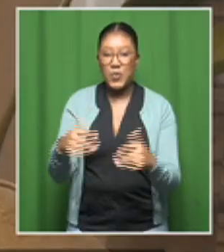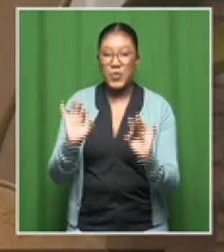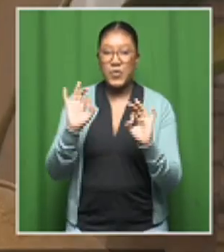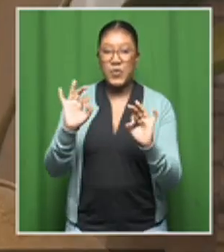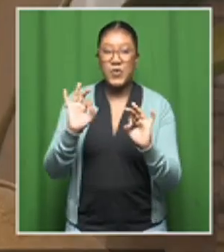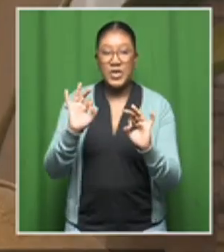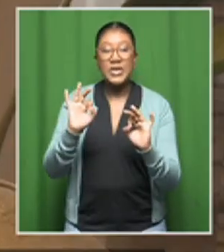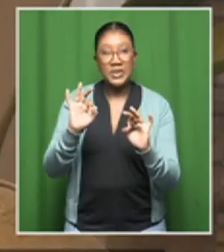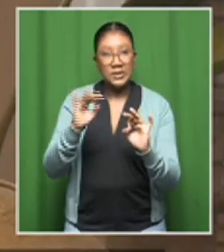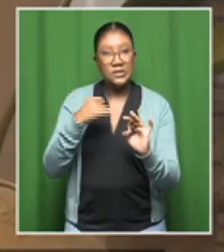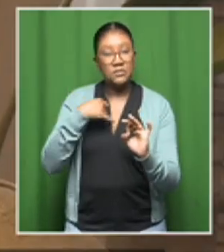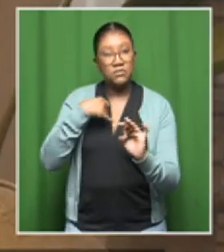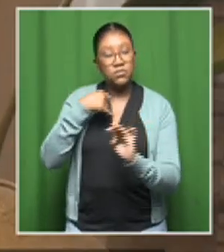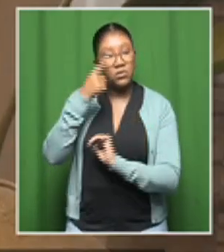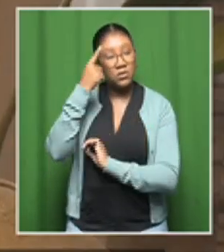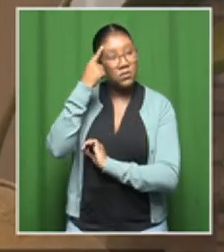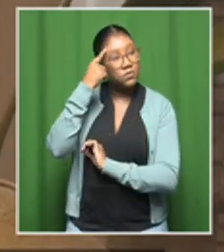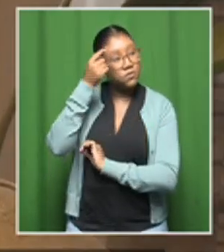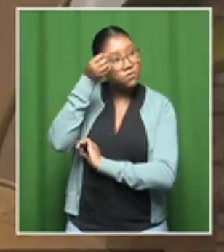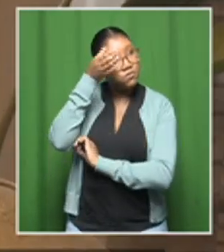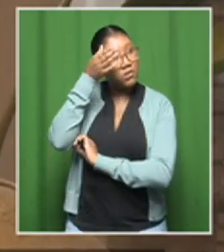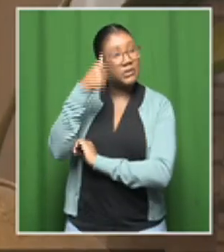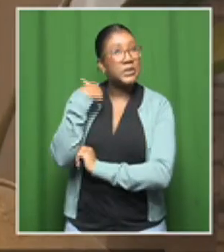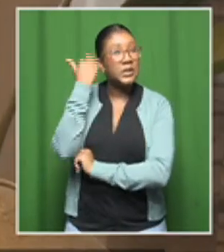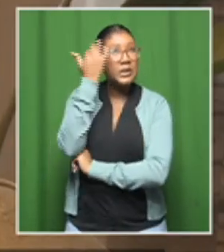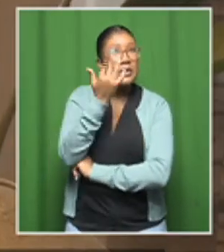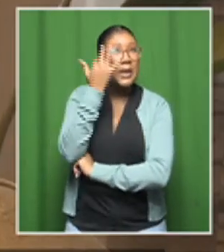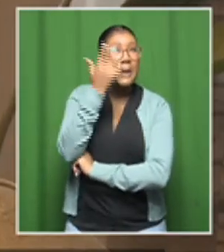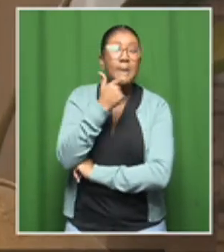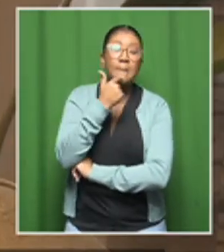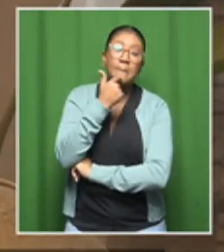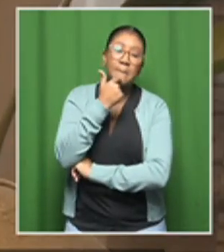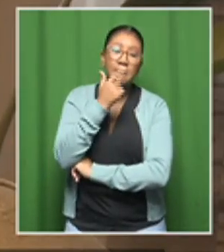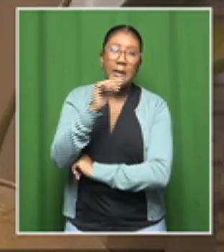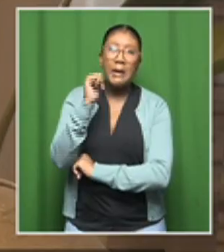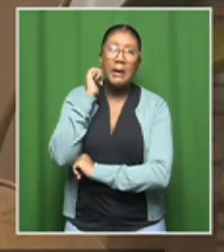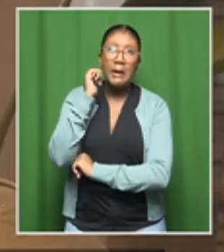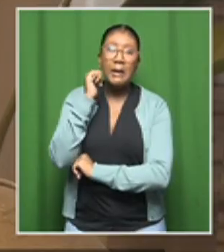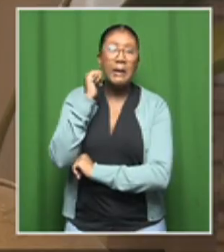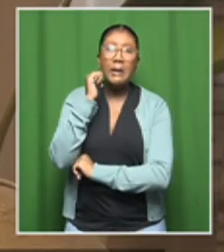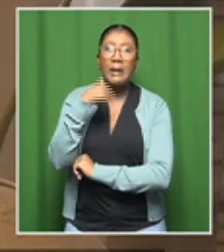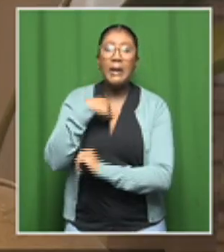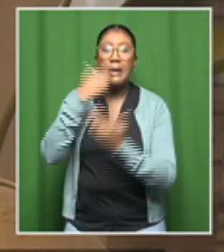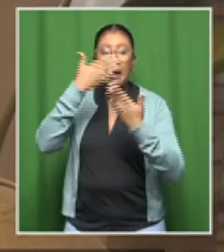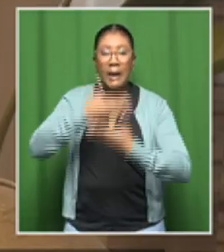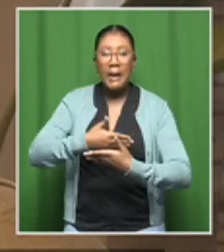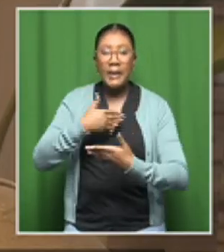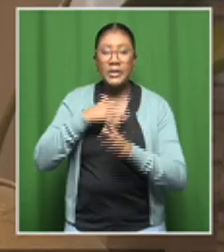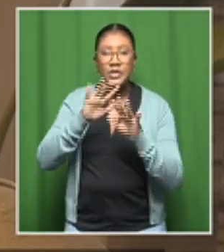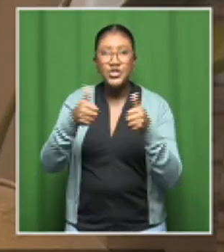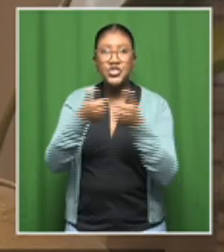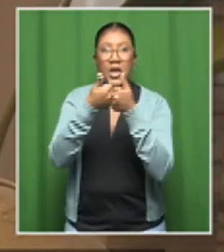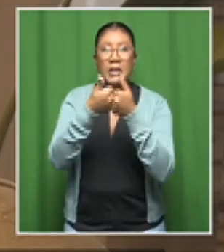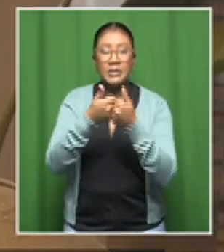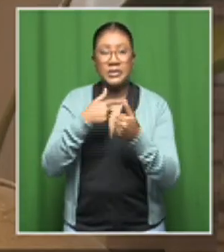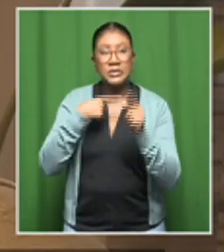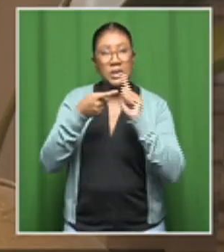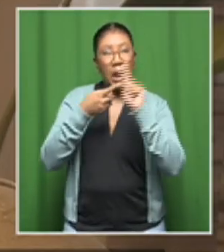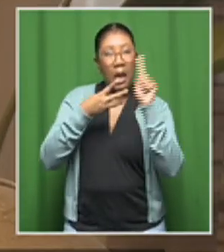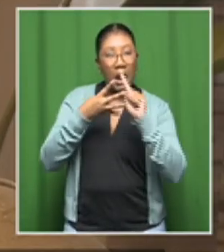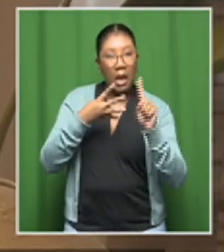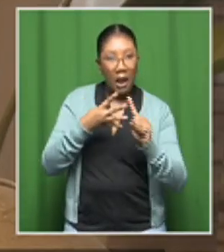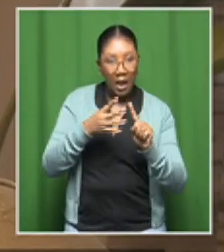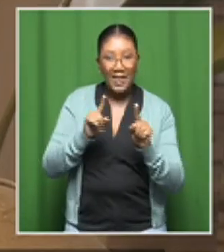also thought-provoking speech last night about some of the challenges but also the achievements of women